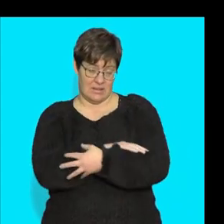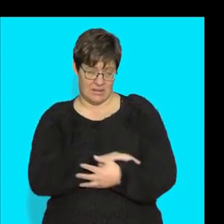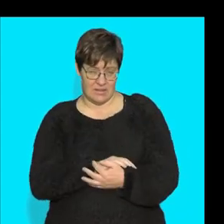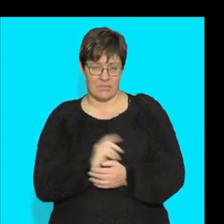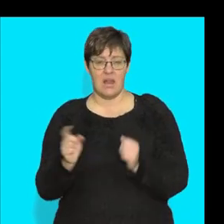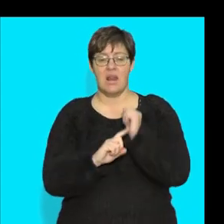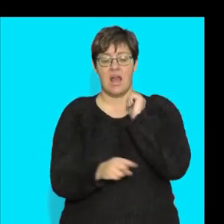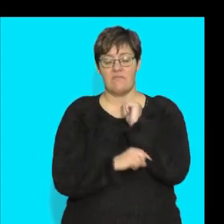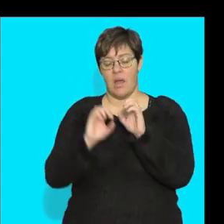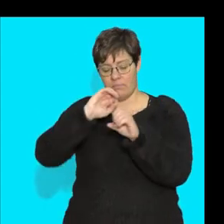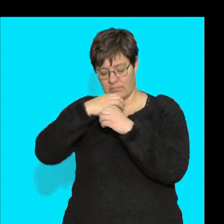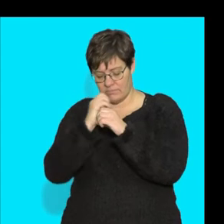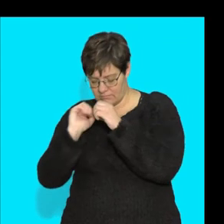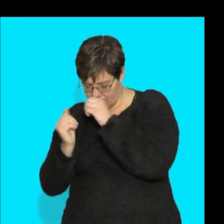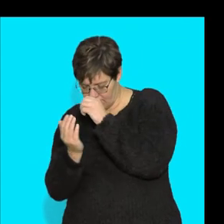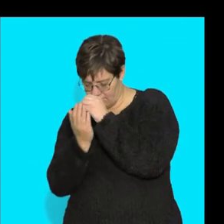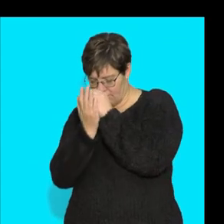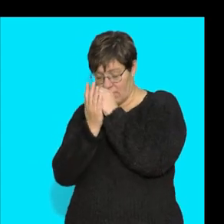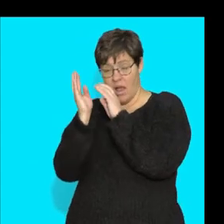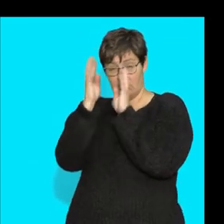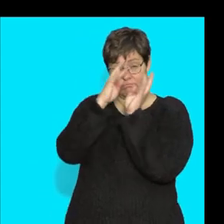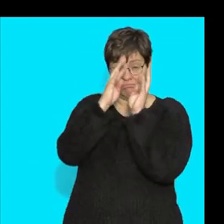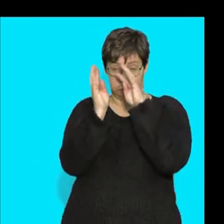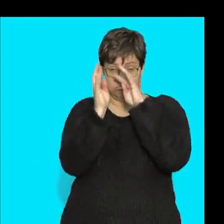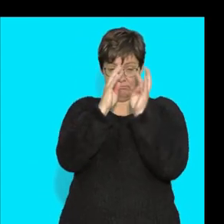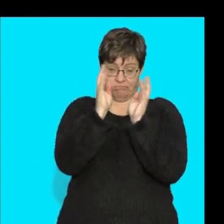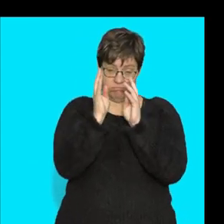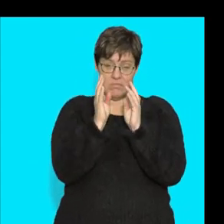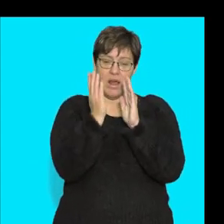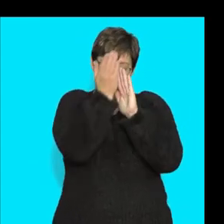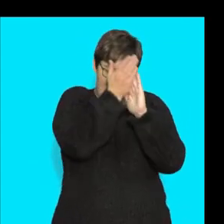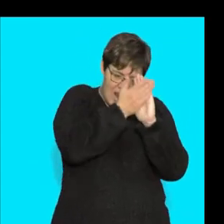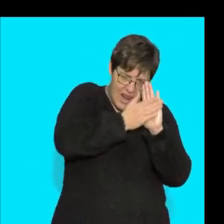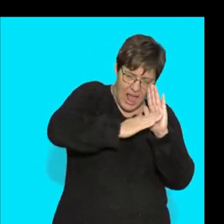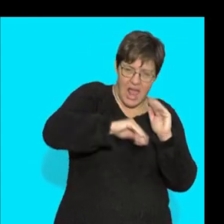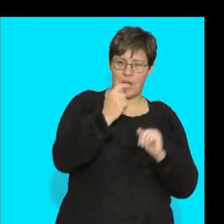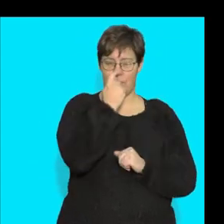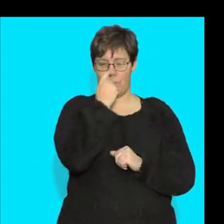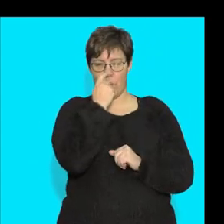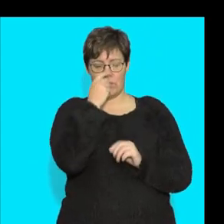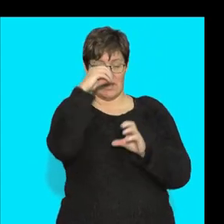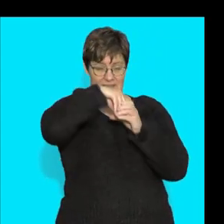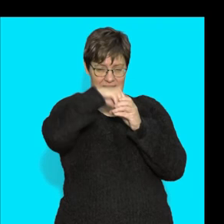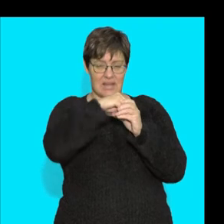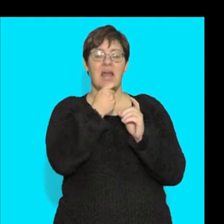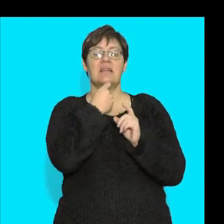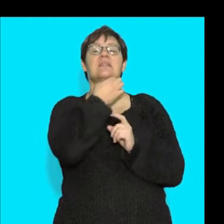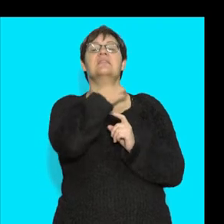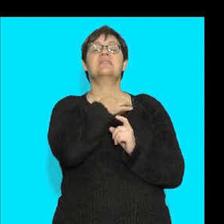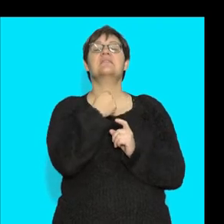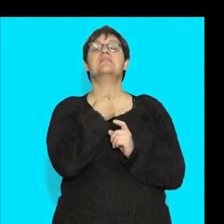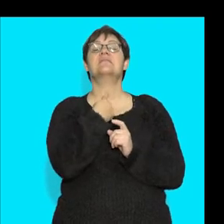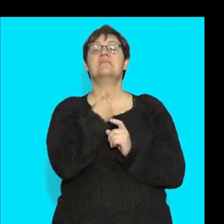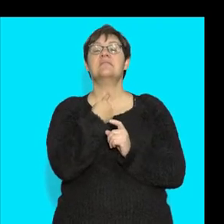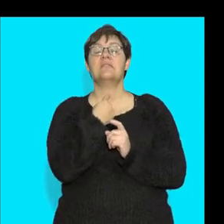microscopic hair like projections lining the nasal cavities and the trachea that leaves me